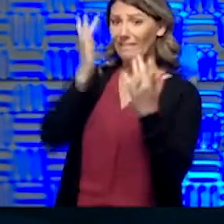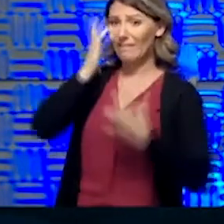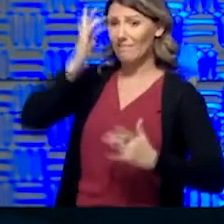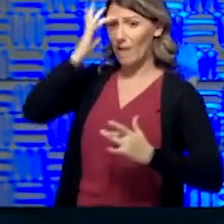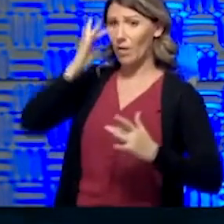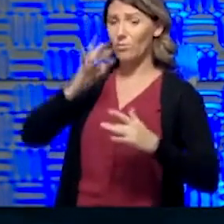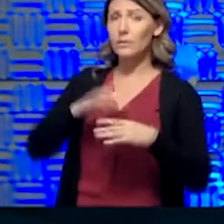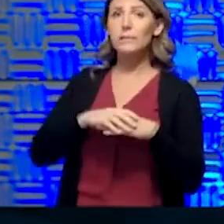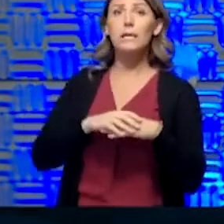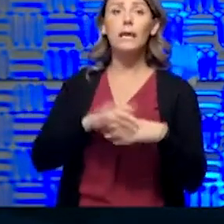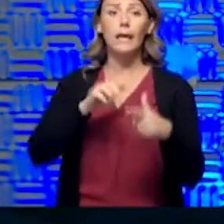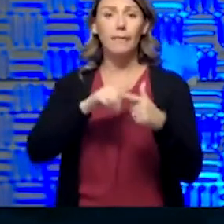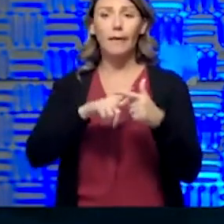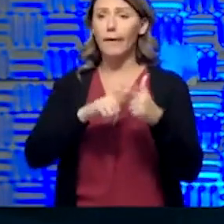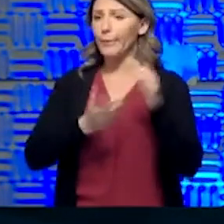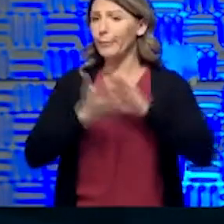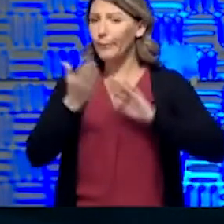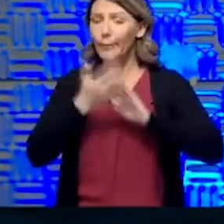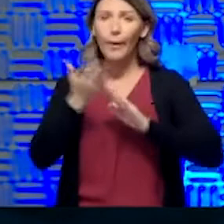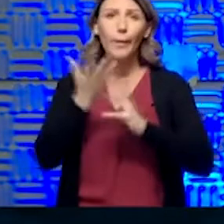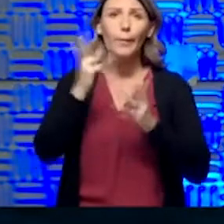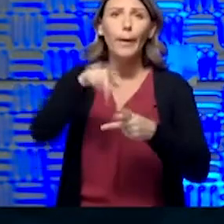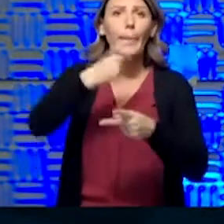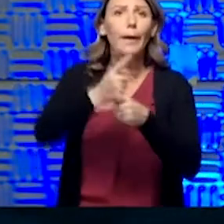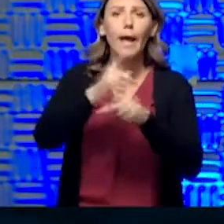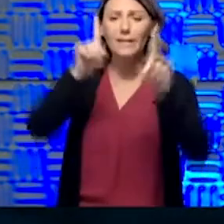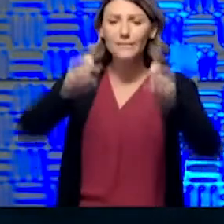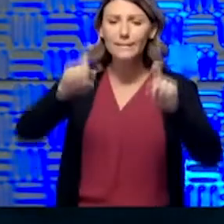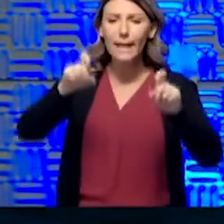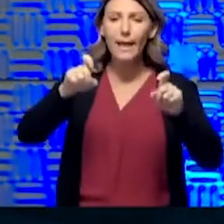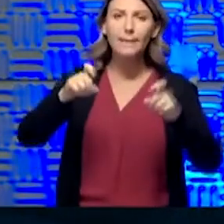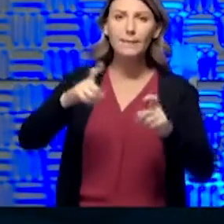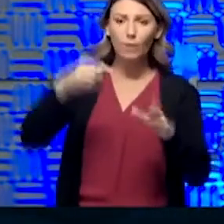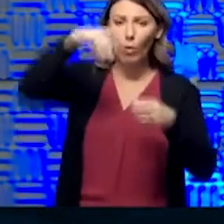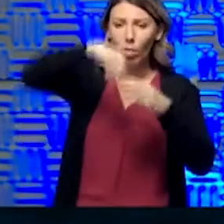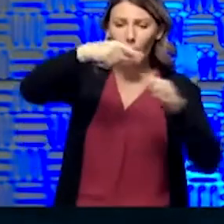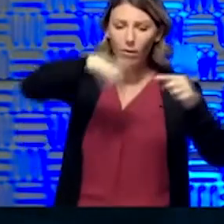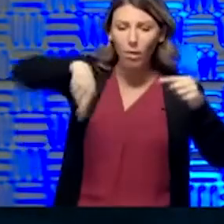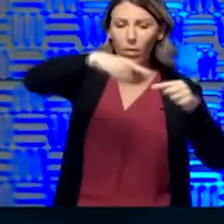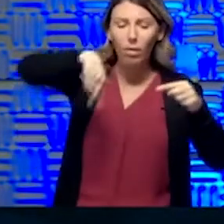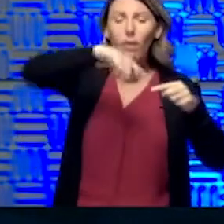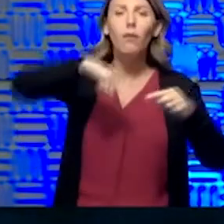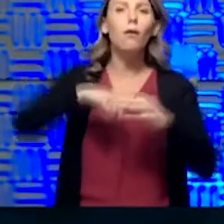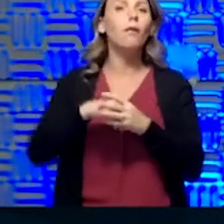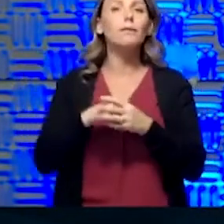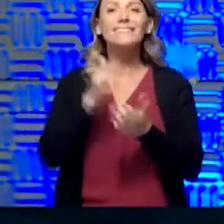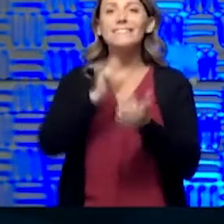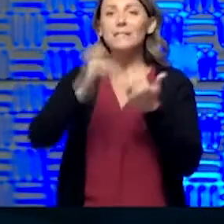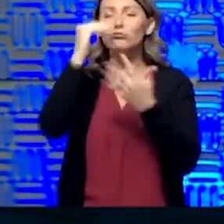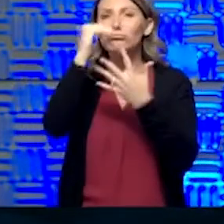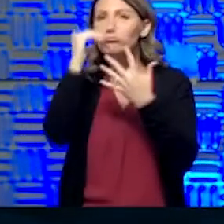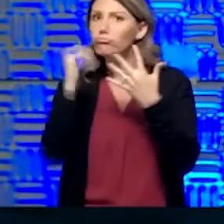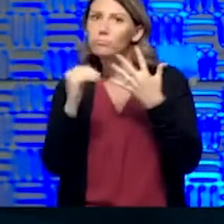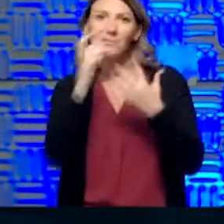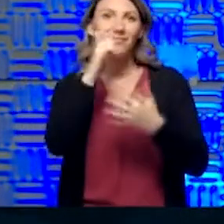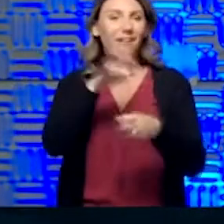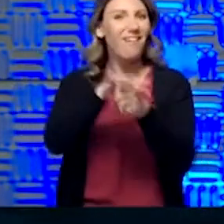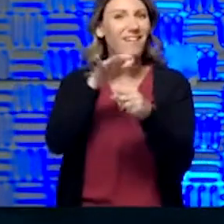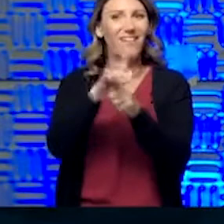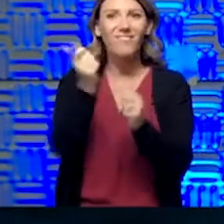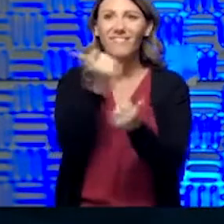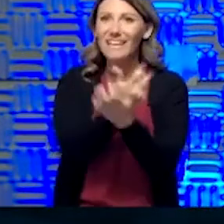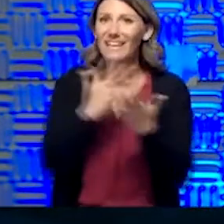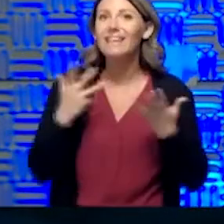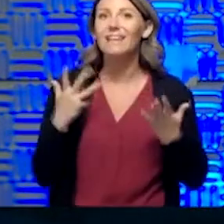run it on what kind of a test platform. And we haven't had, at each of those steps, haven't had enough of anything along